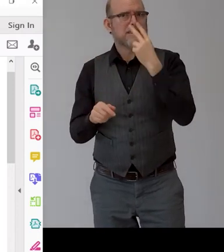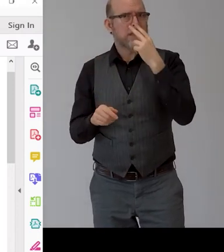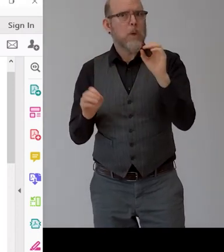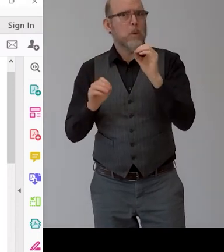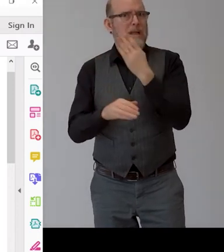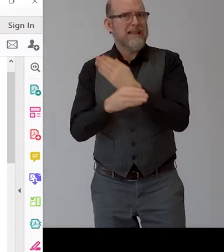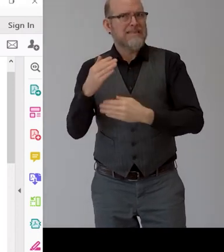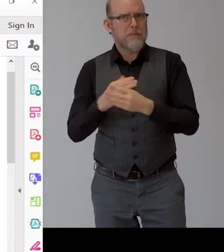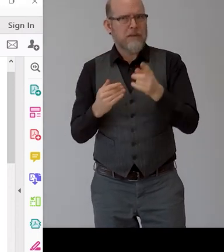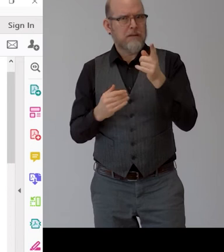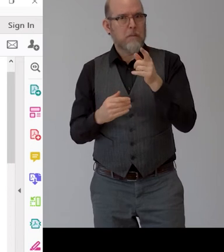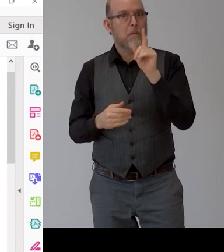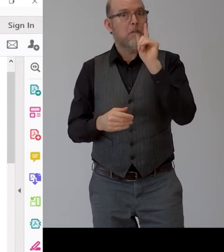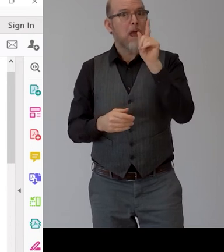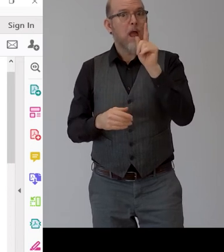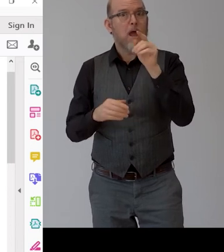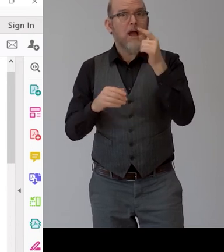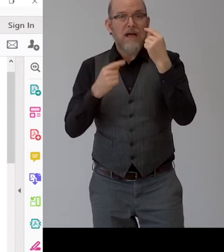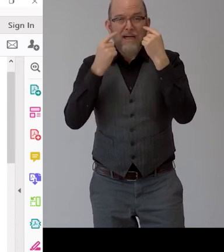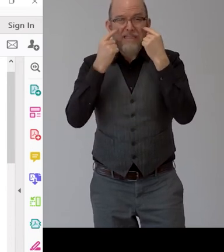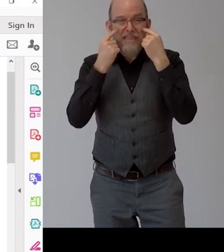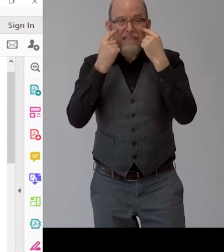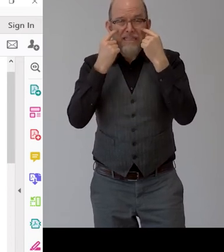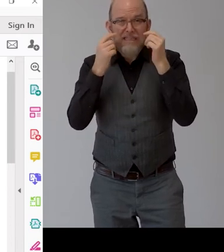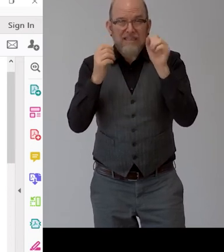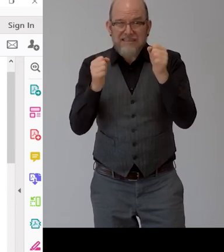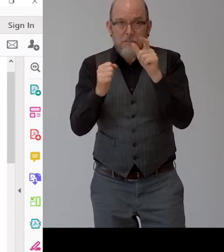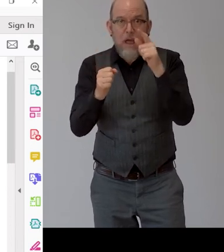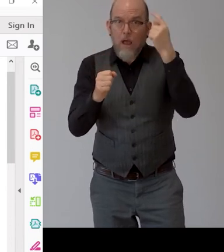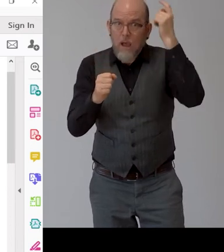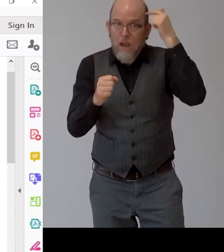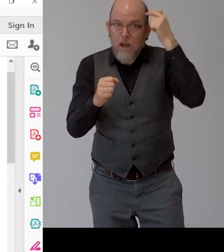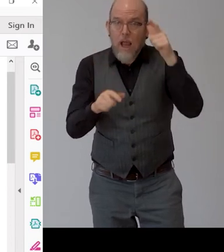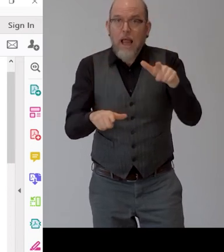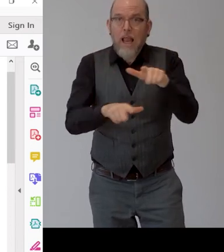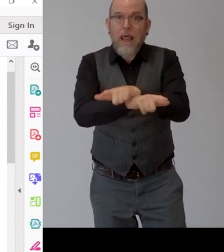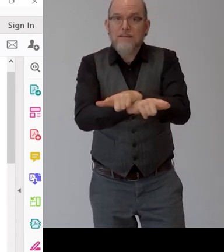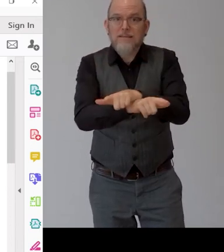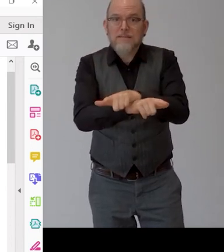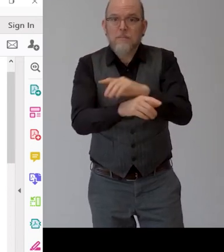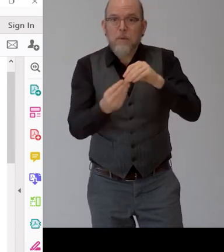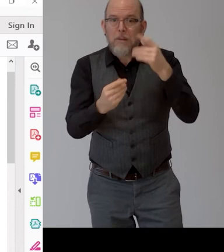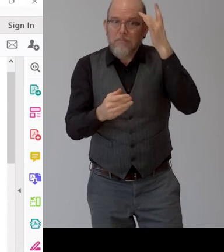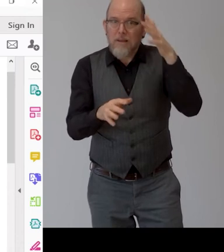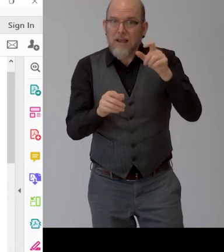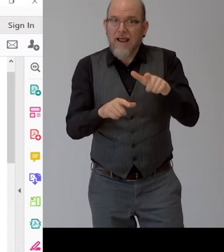is not visible but still this is what he's coping with do i have a volunteer from the group